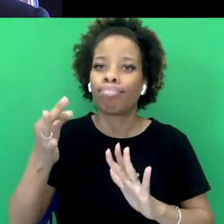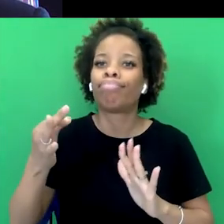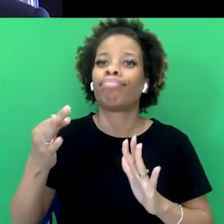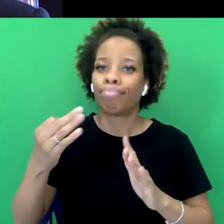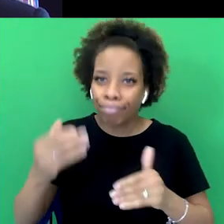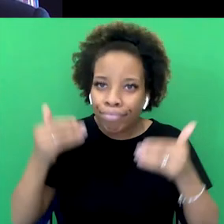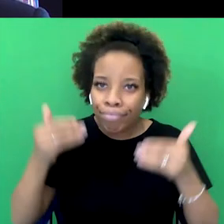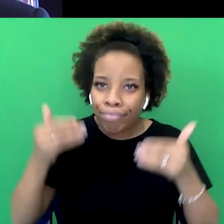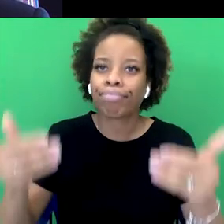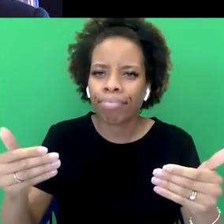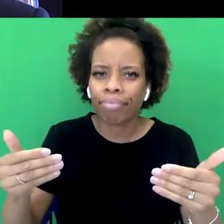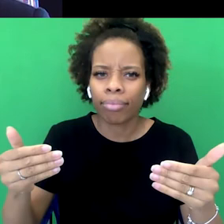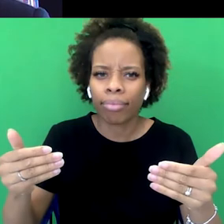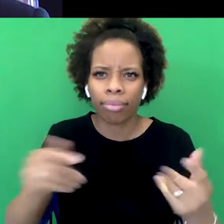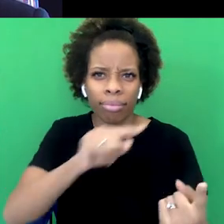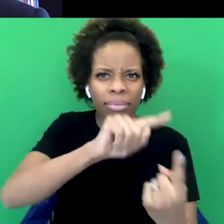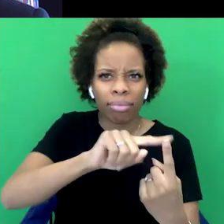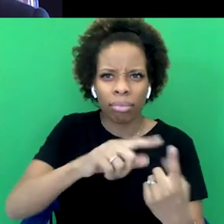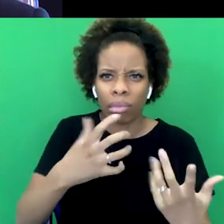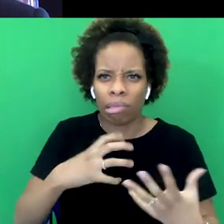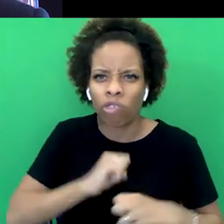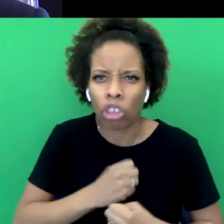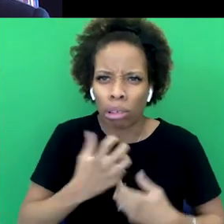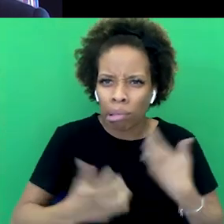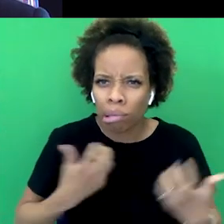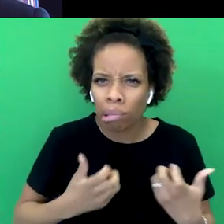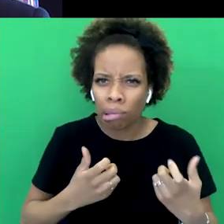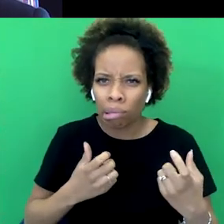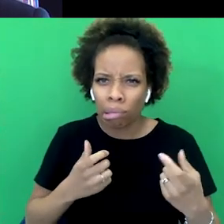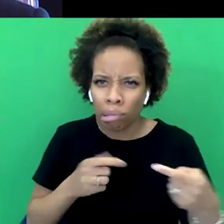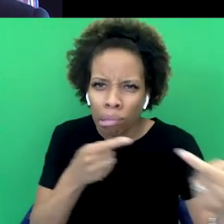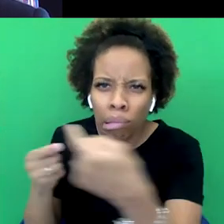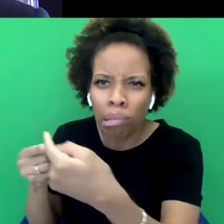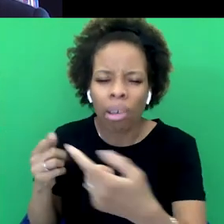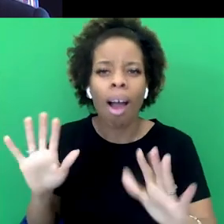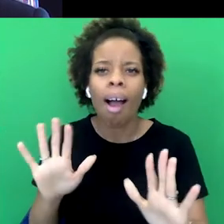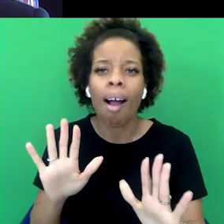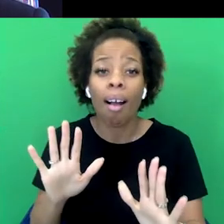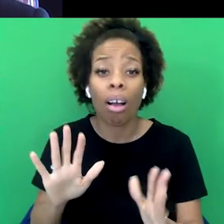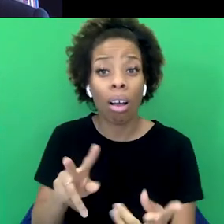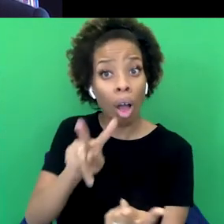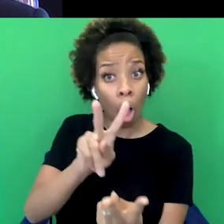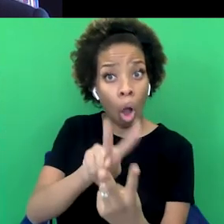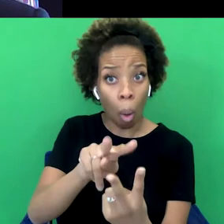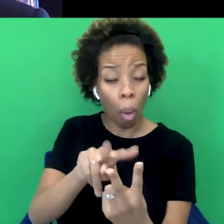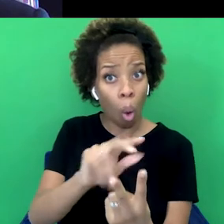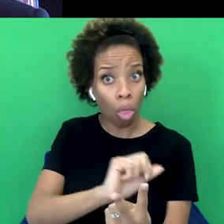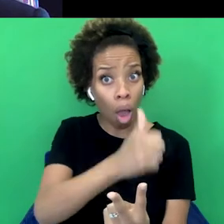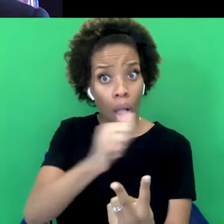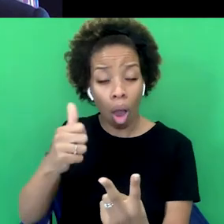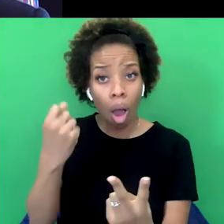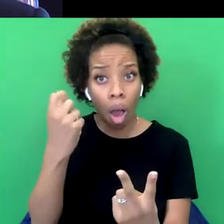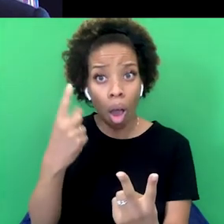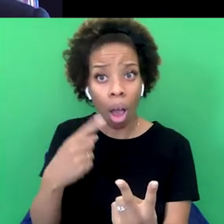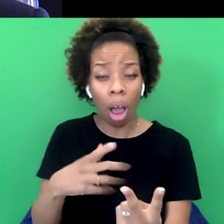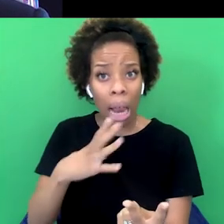polemical, frustrated bit immediately. And both, I think, have a purpose in that you need